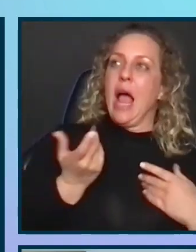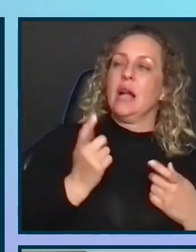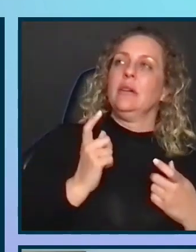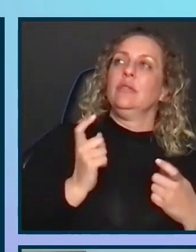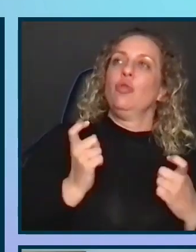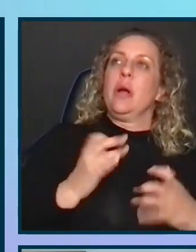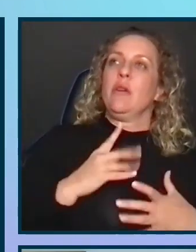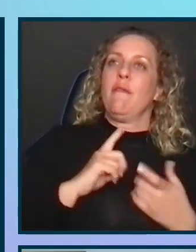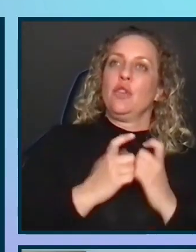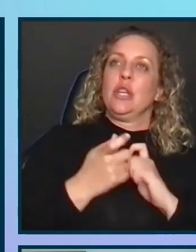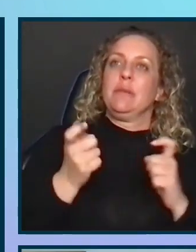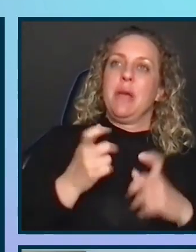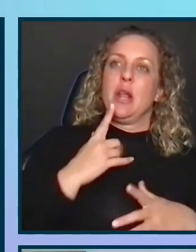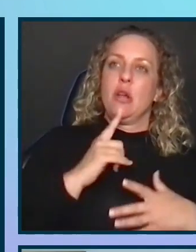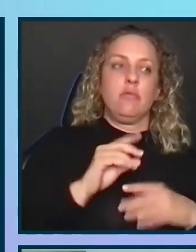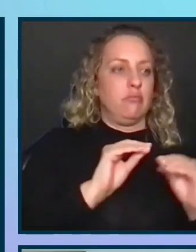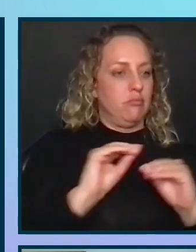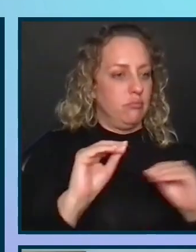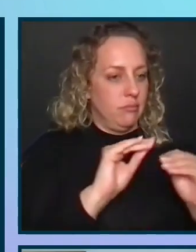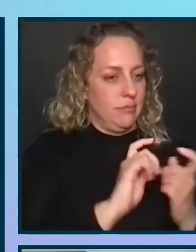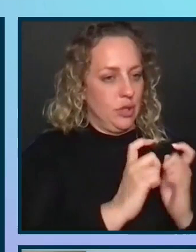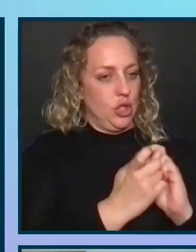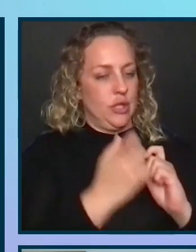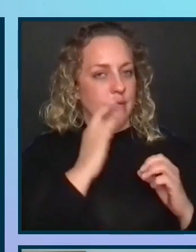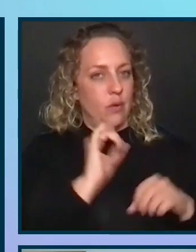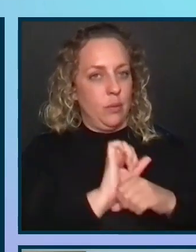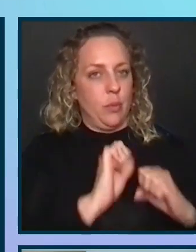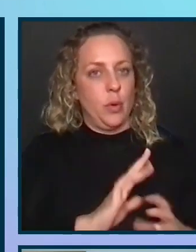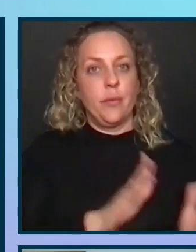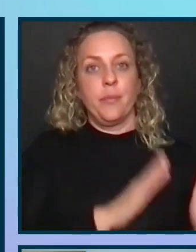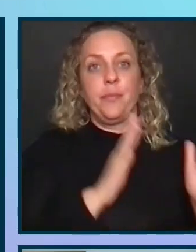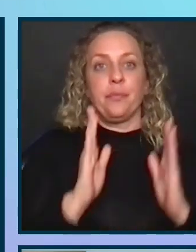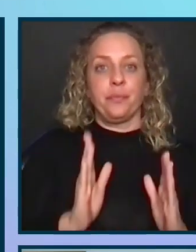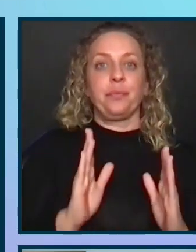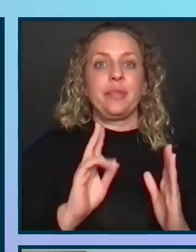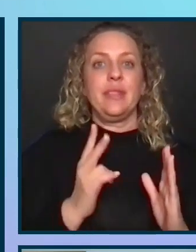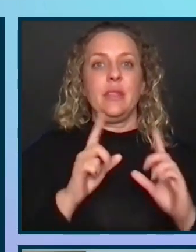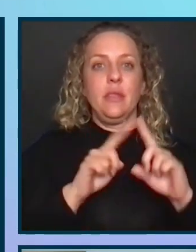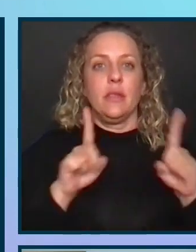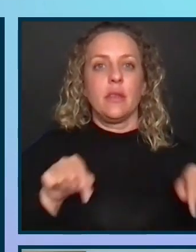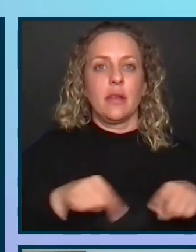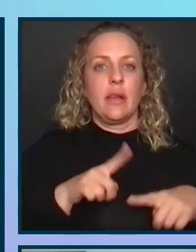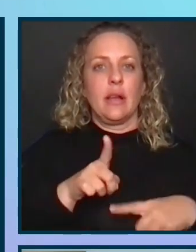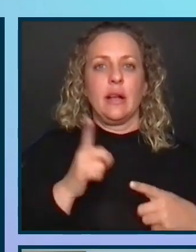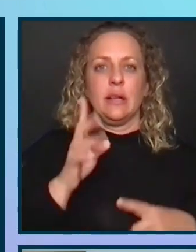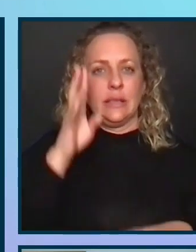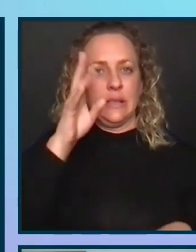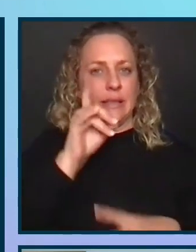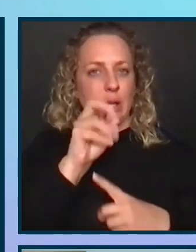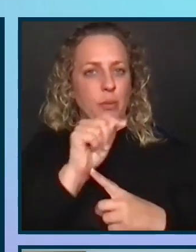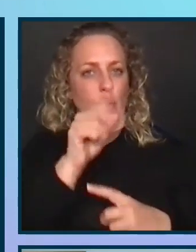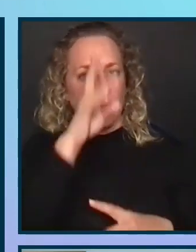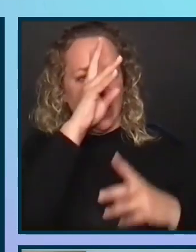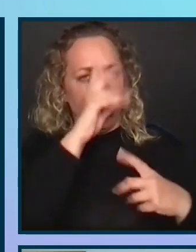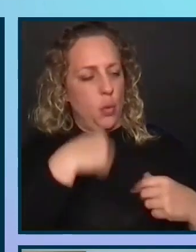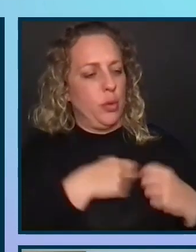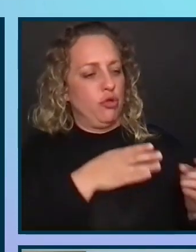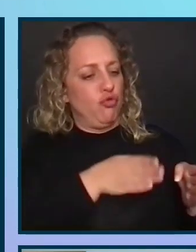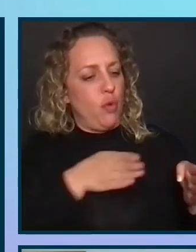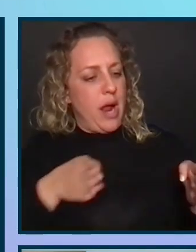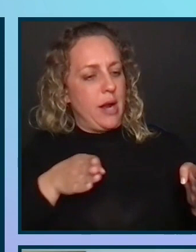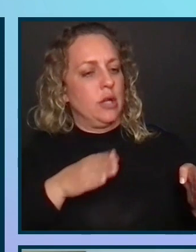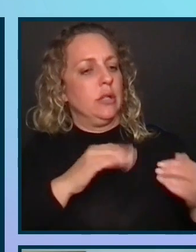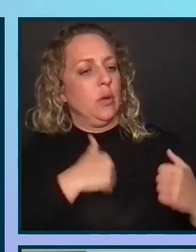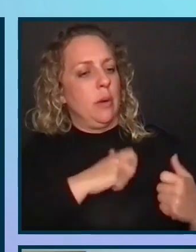to help employees embrace strategic changes. On the second panel, Dilbert answers, or we could come up with strategies that make sense that